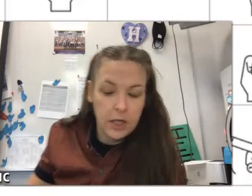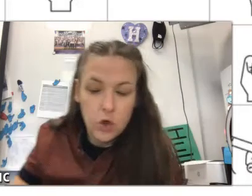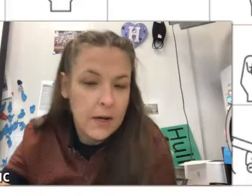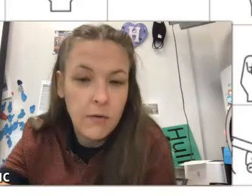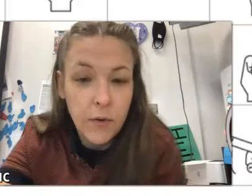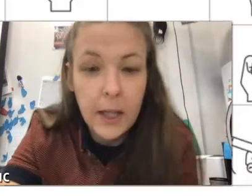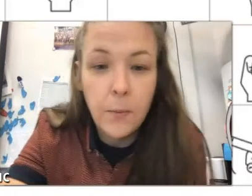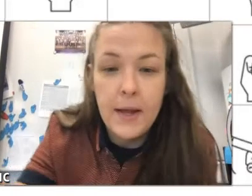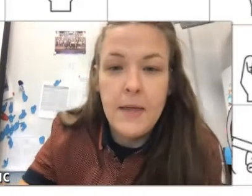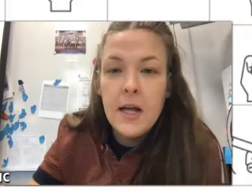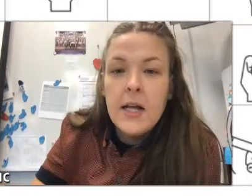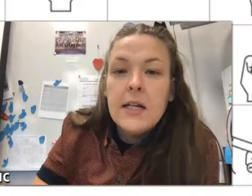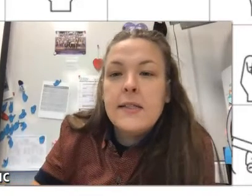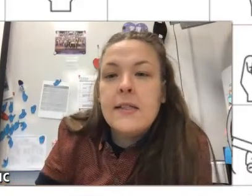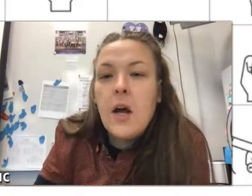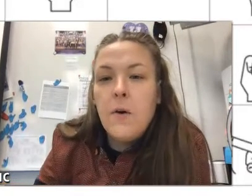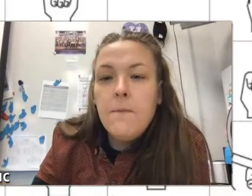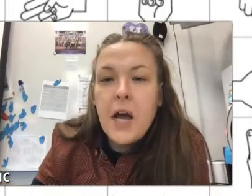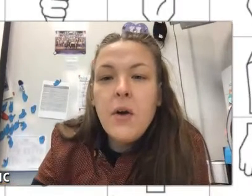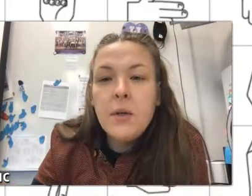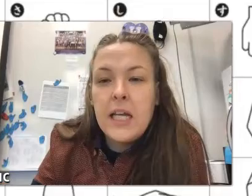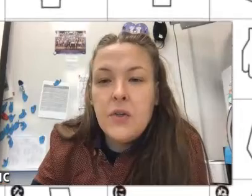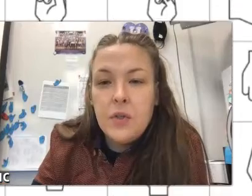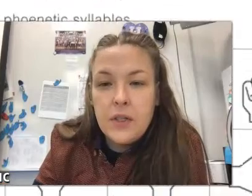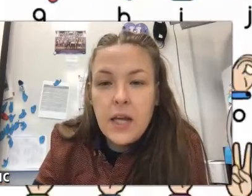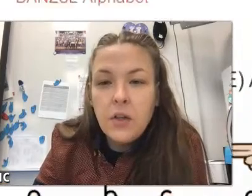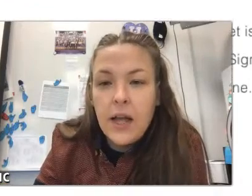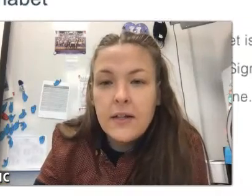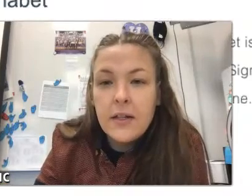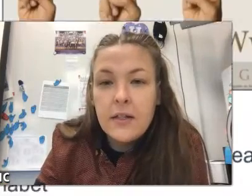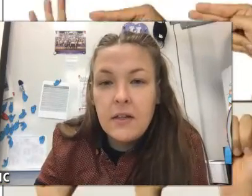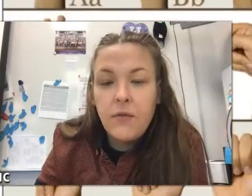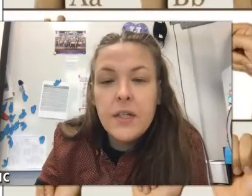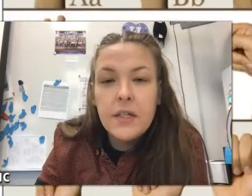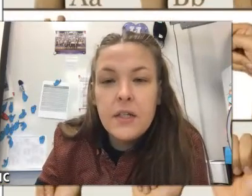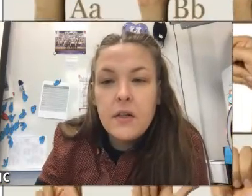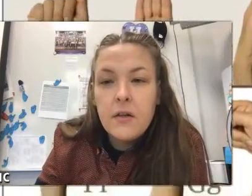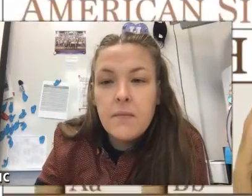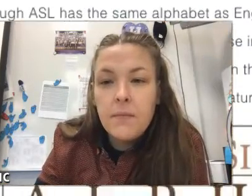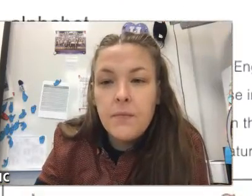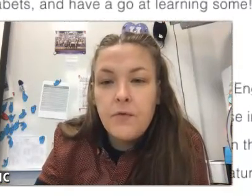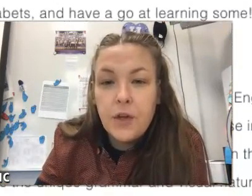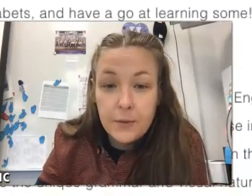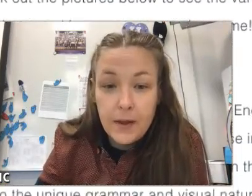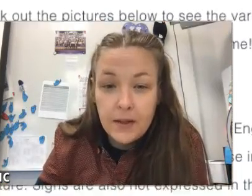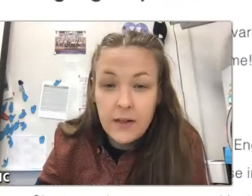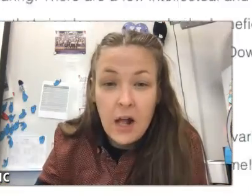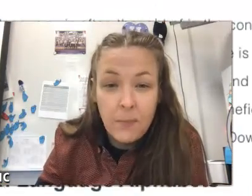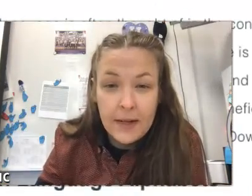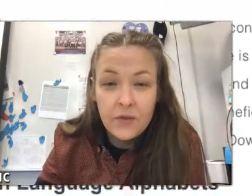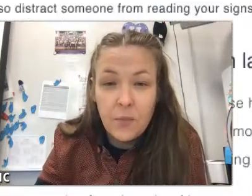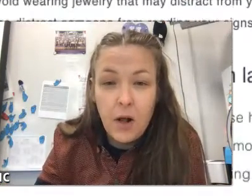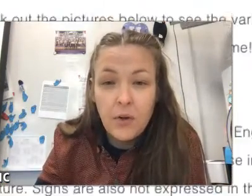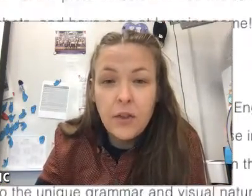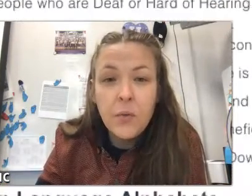human from a little baby. So now I would like you to take a look at different fingerspelling